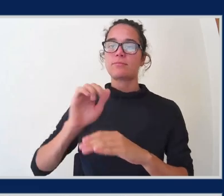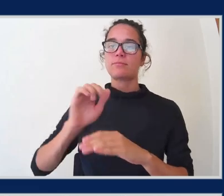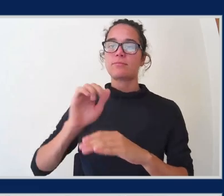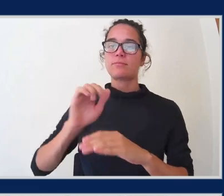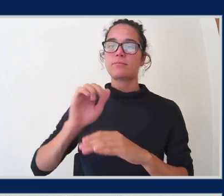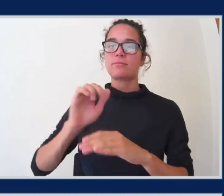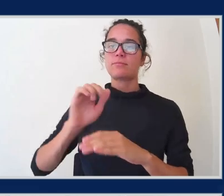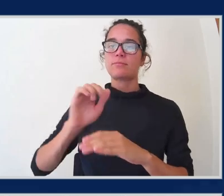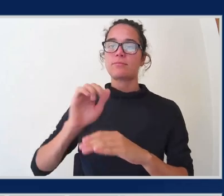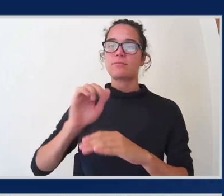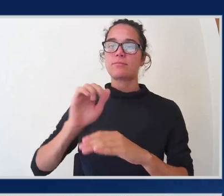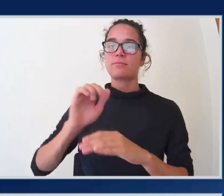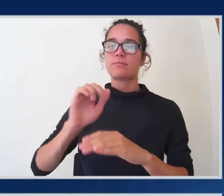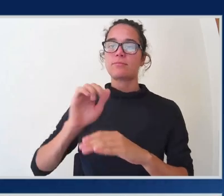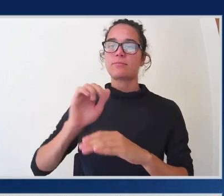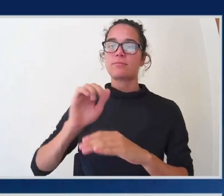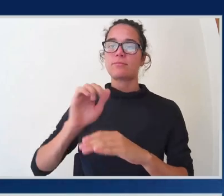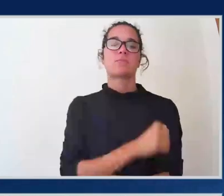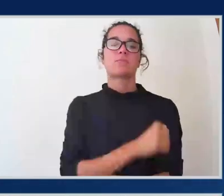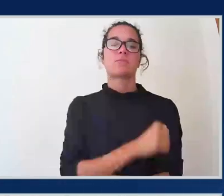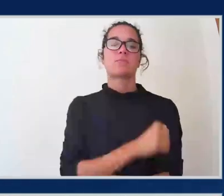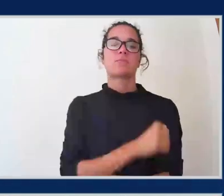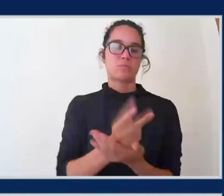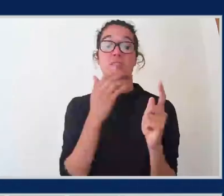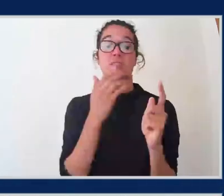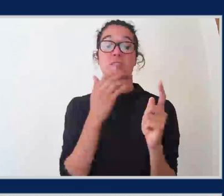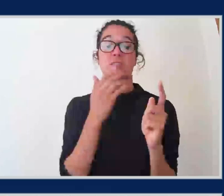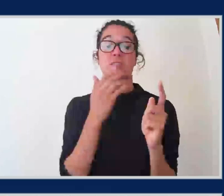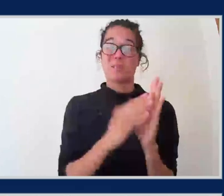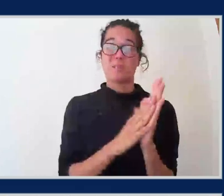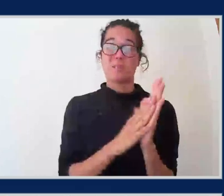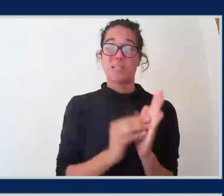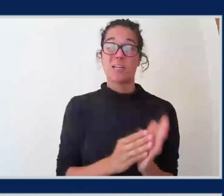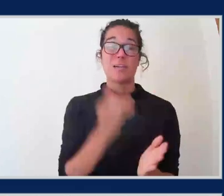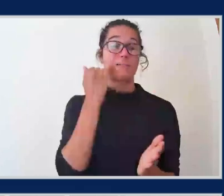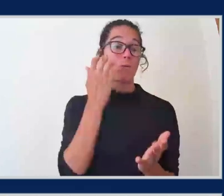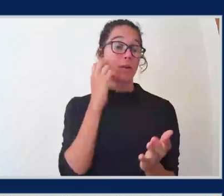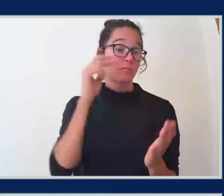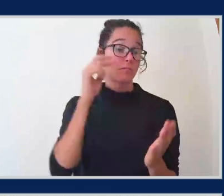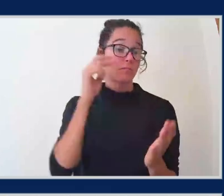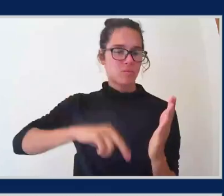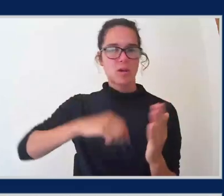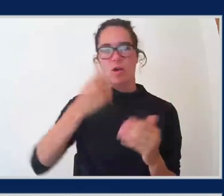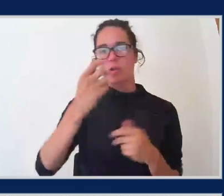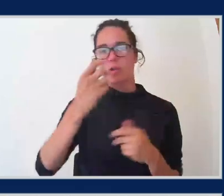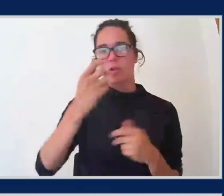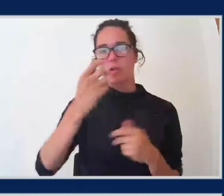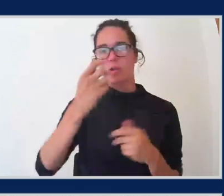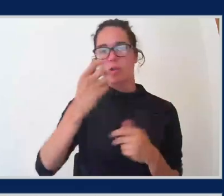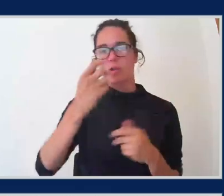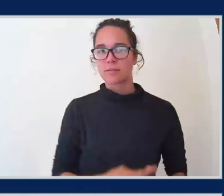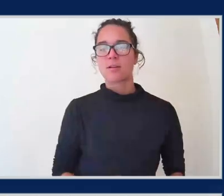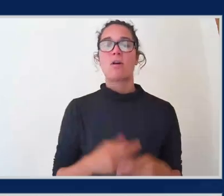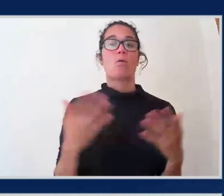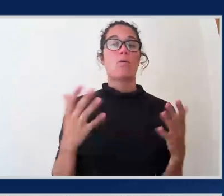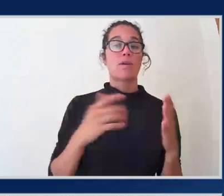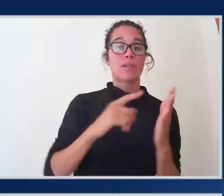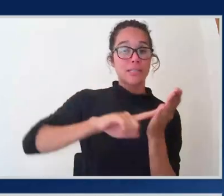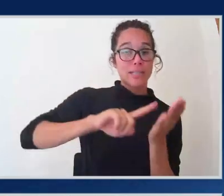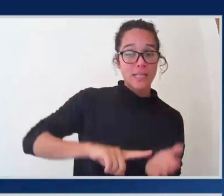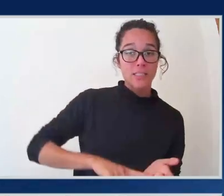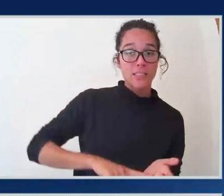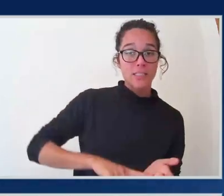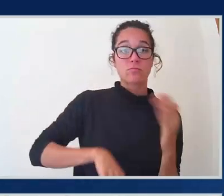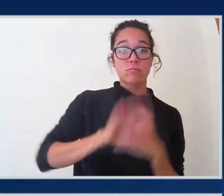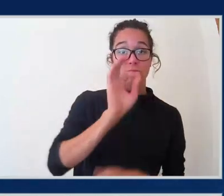very well documented in the guard duty documentation as far as what they detect, how they trigger. Yep. And then also some guard duty finding types